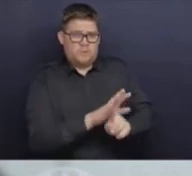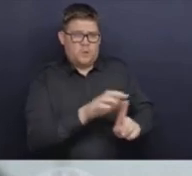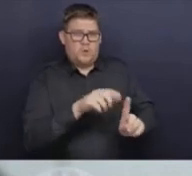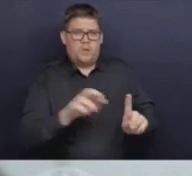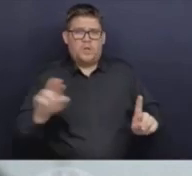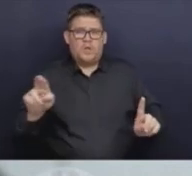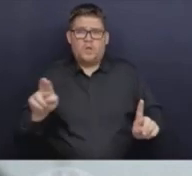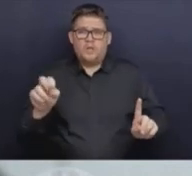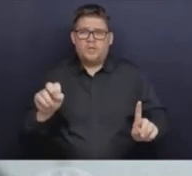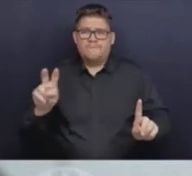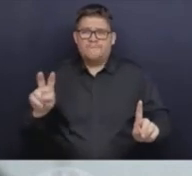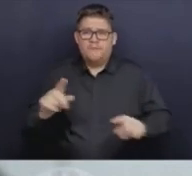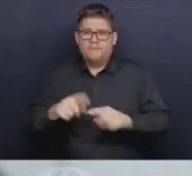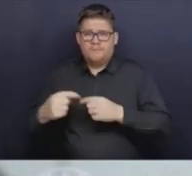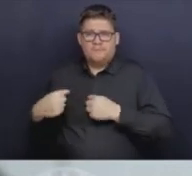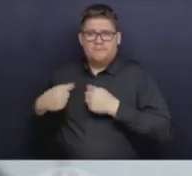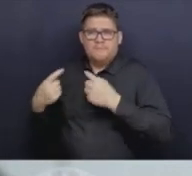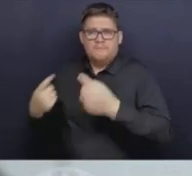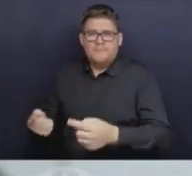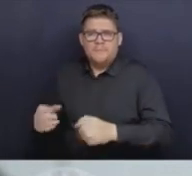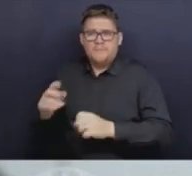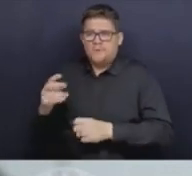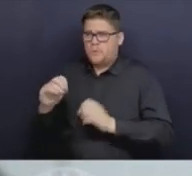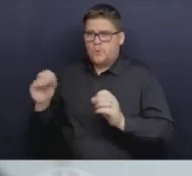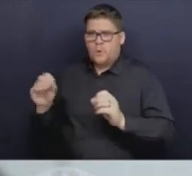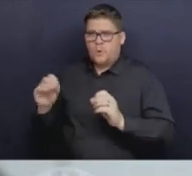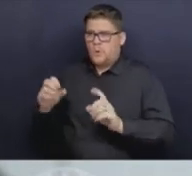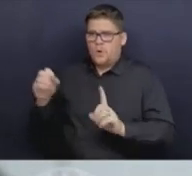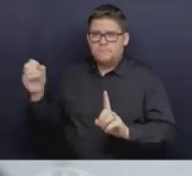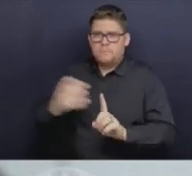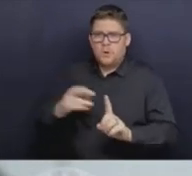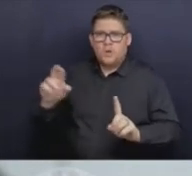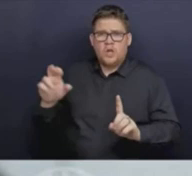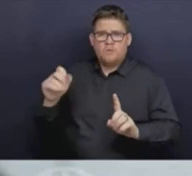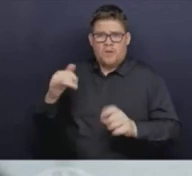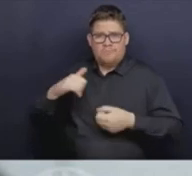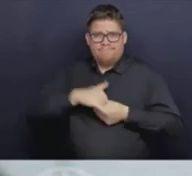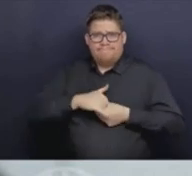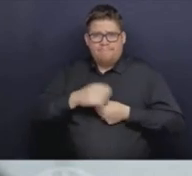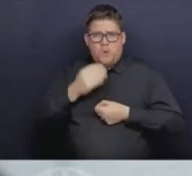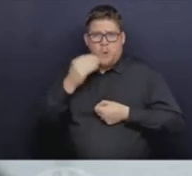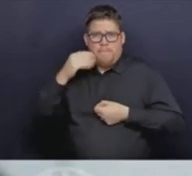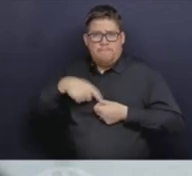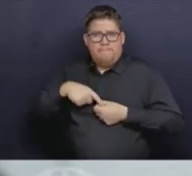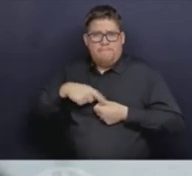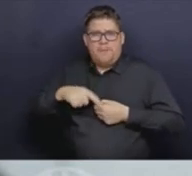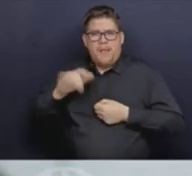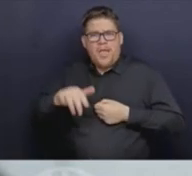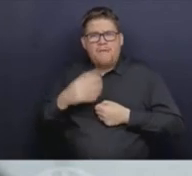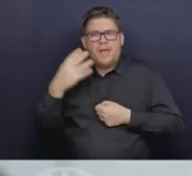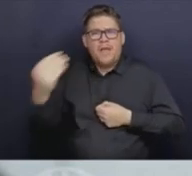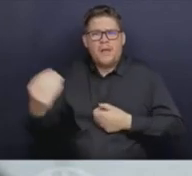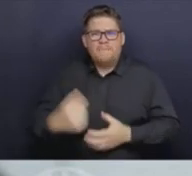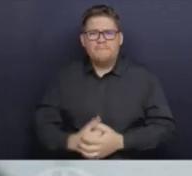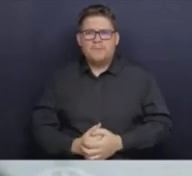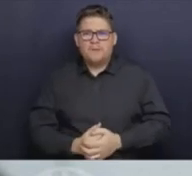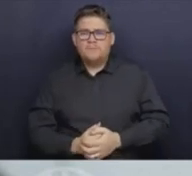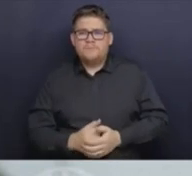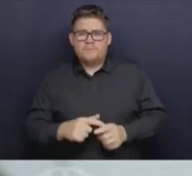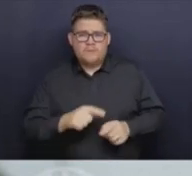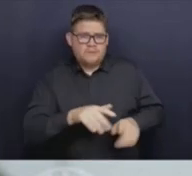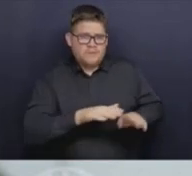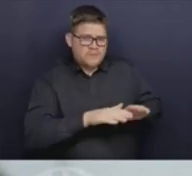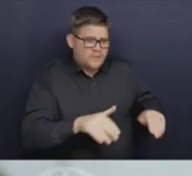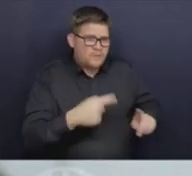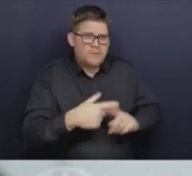again a cohort effect where there were many more children and slightly older children who were susceptible. And of course, as it